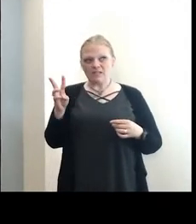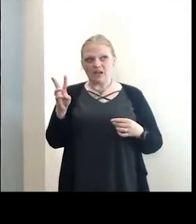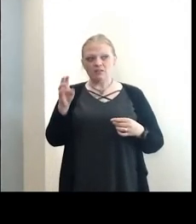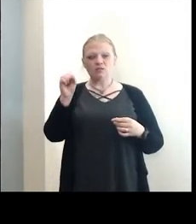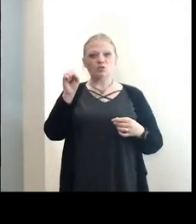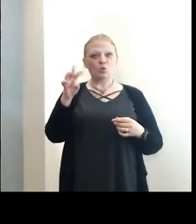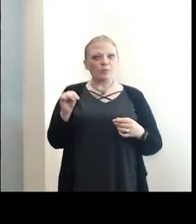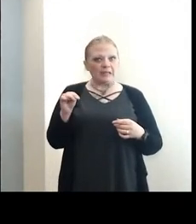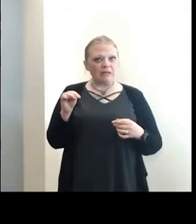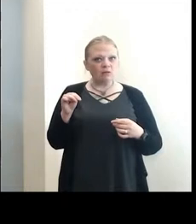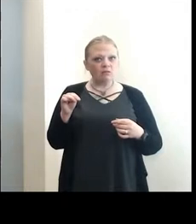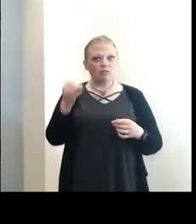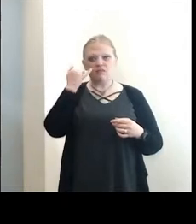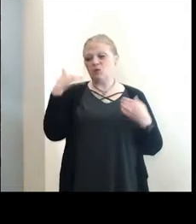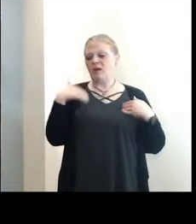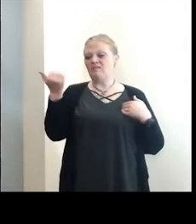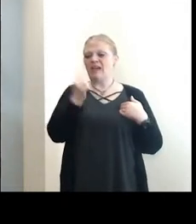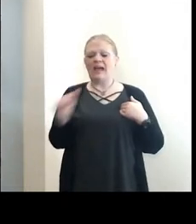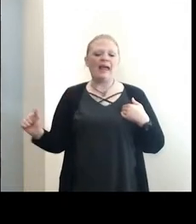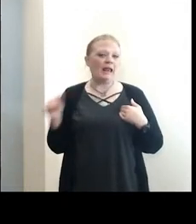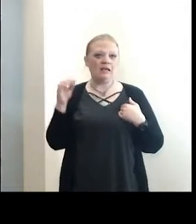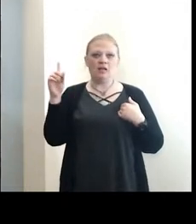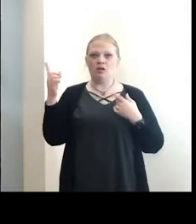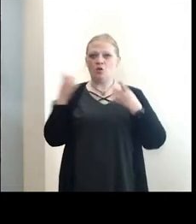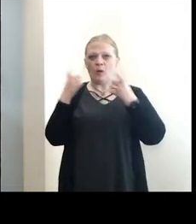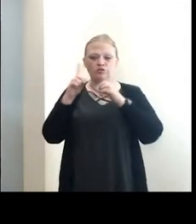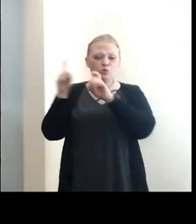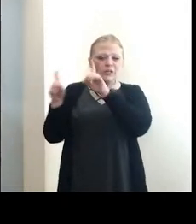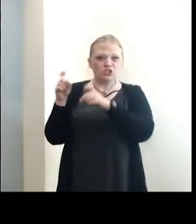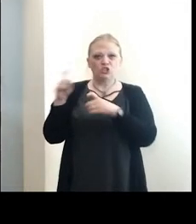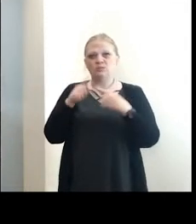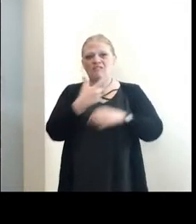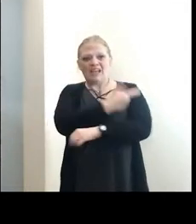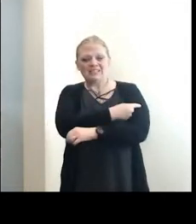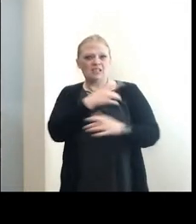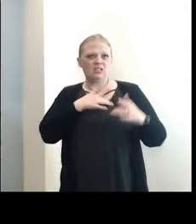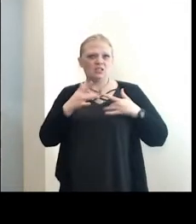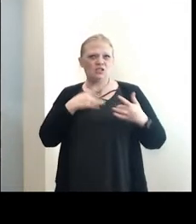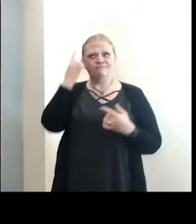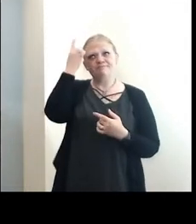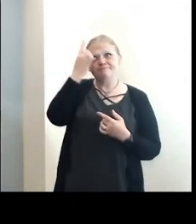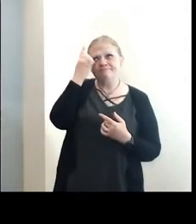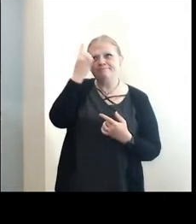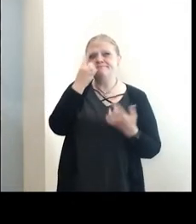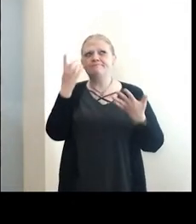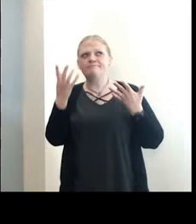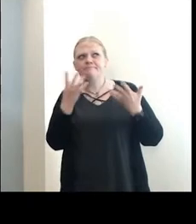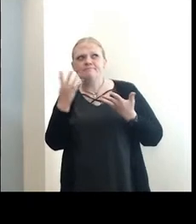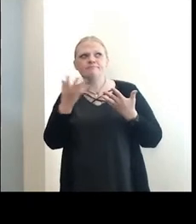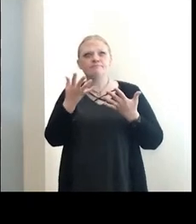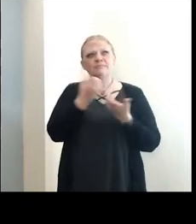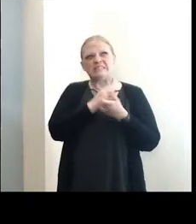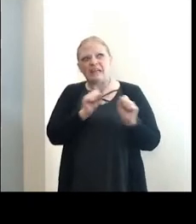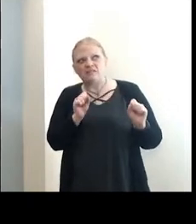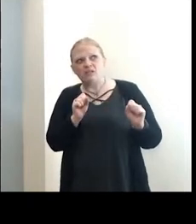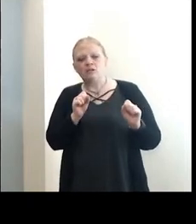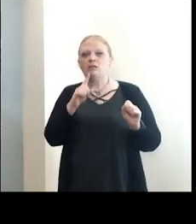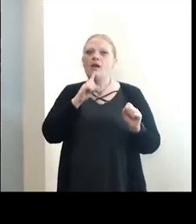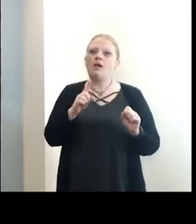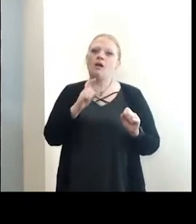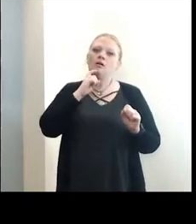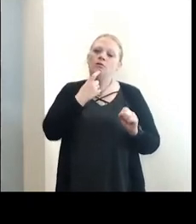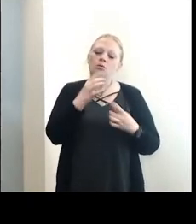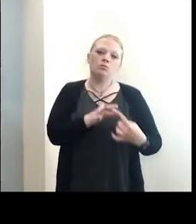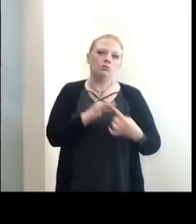its social media site. If you have any questions about vaccines, any concerns, you wonder about them, you wonder about the safety of them, they are exceptionally